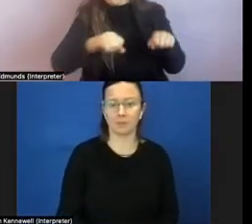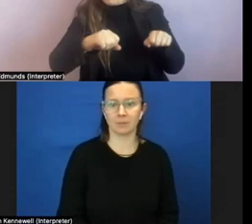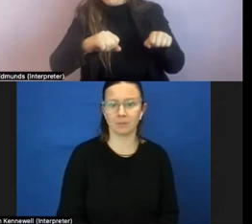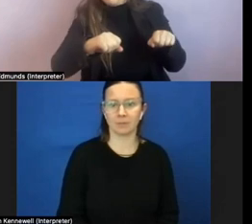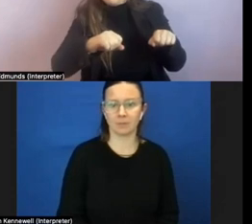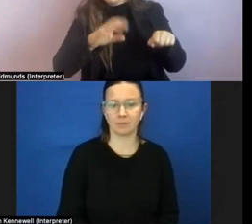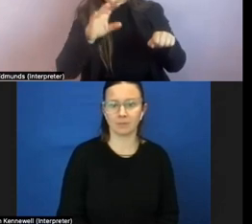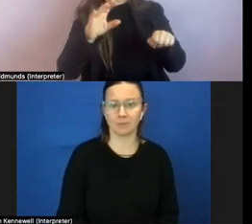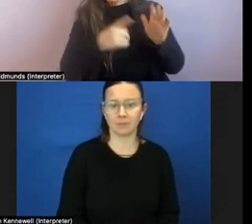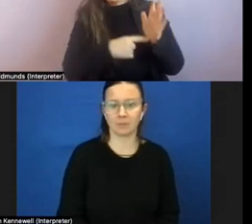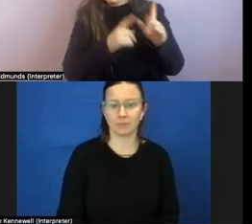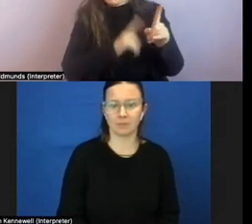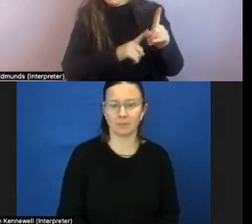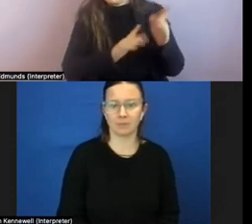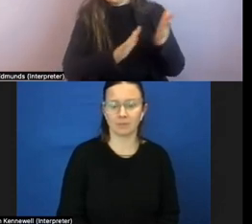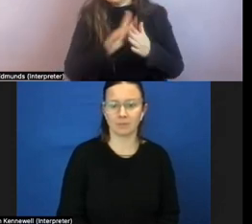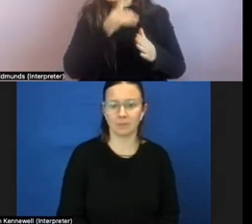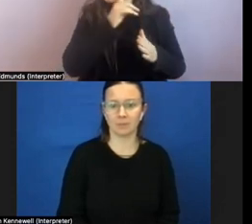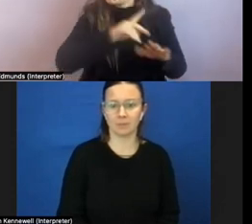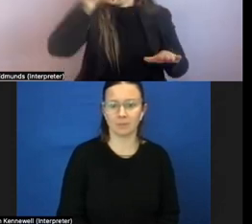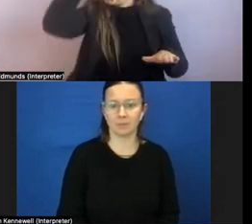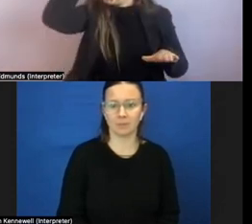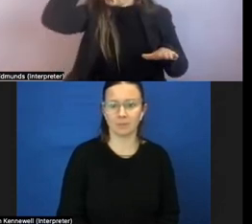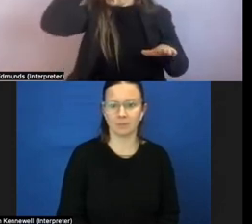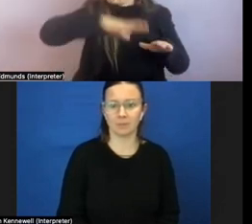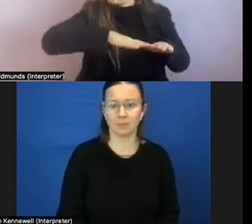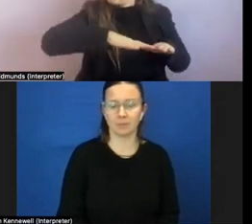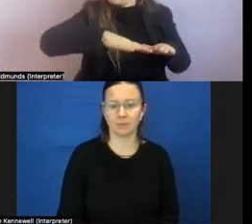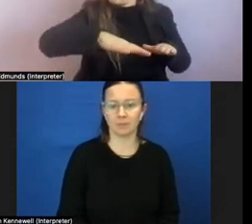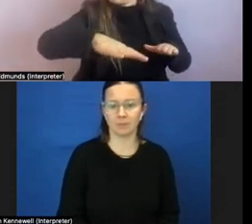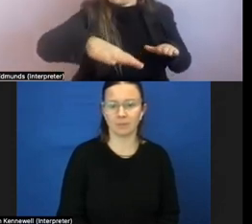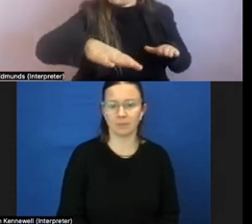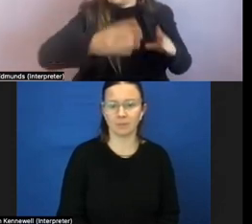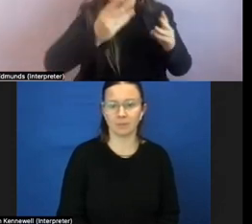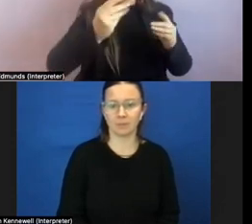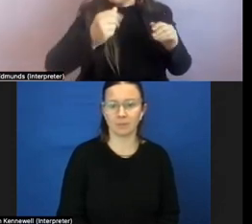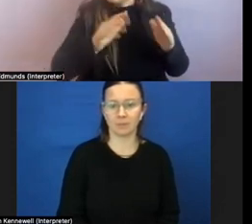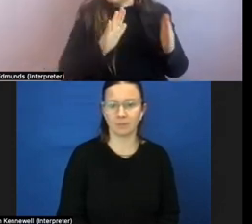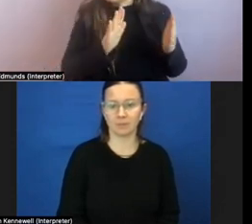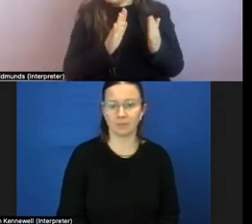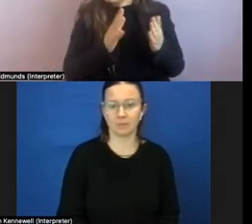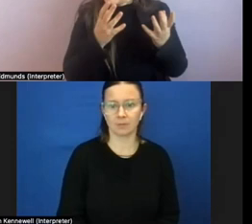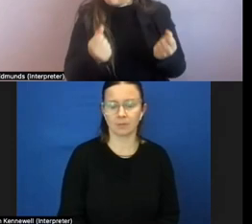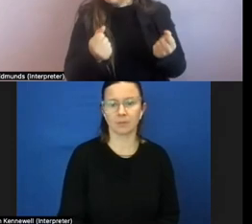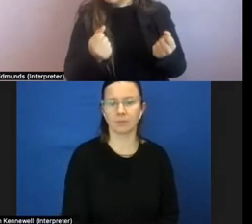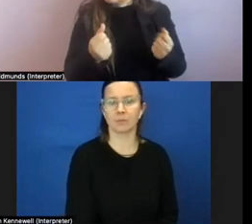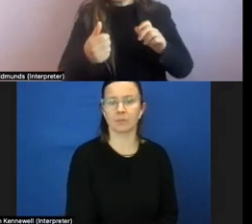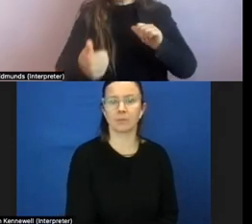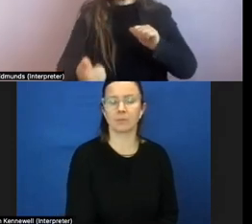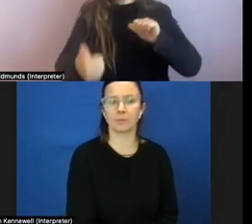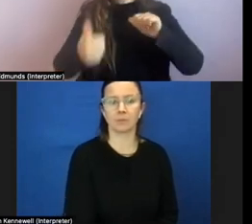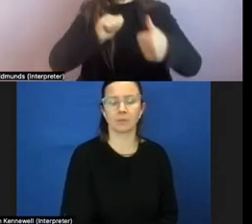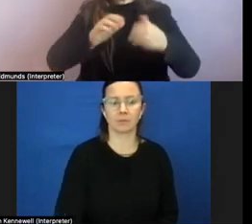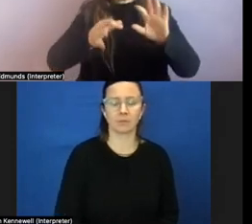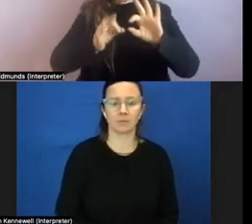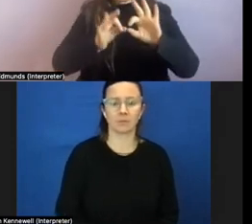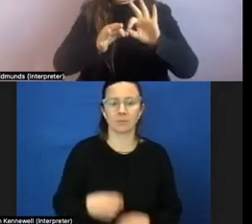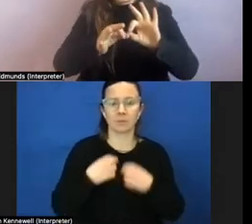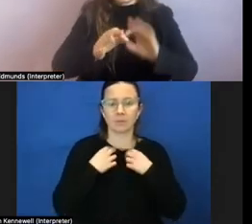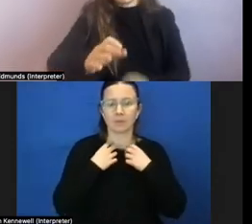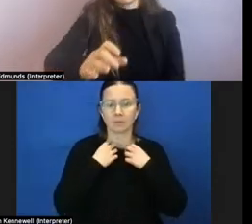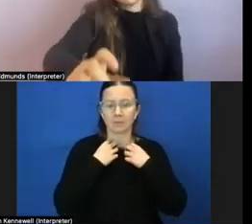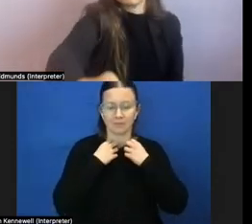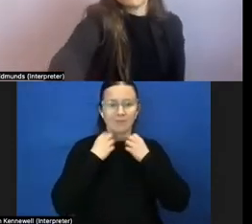perhaps you know it means she knows that there's something nearby um that it's not